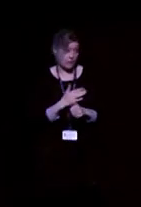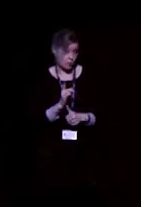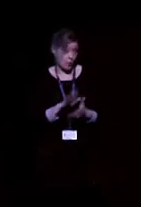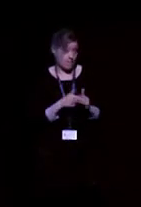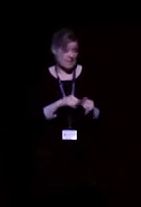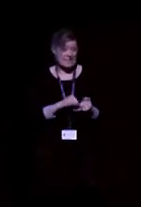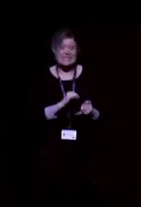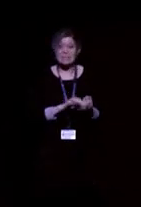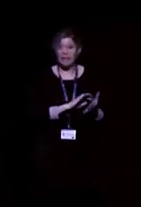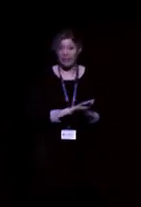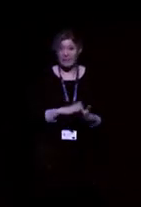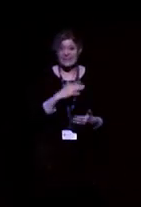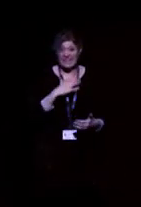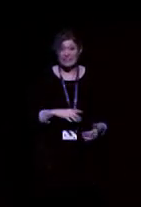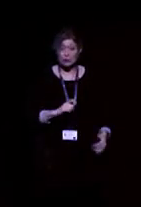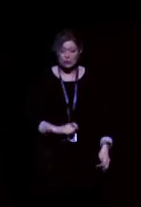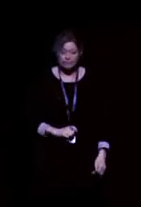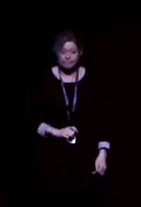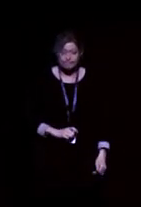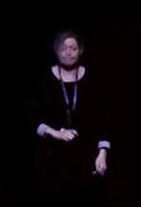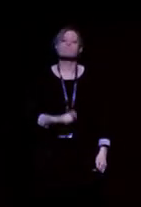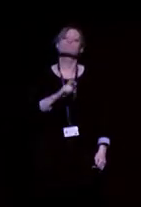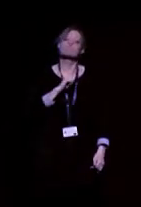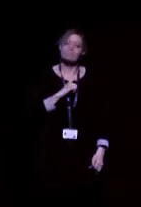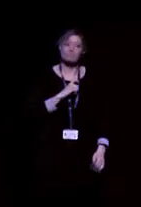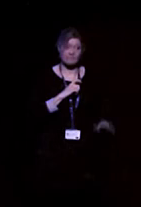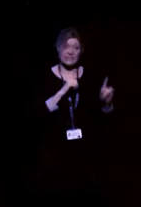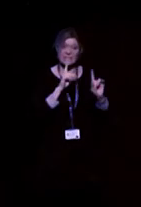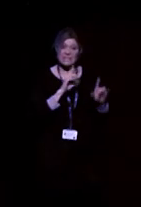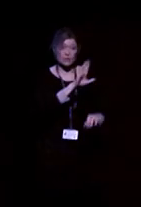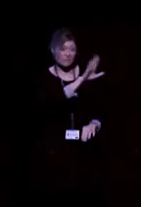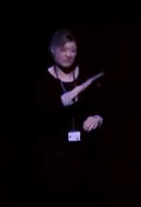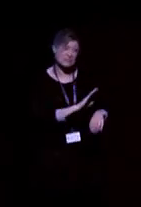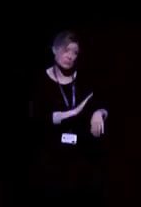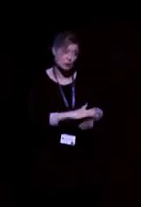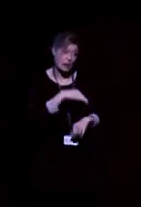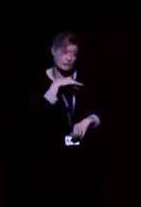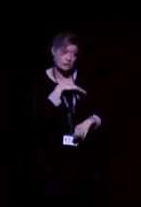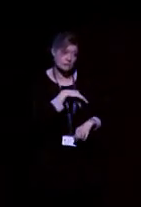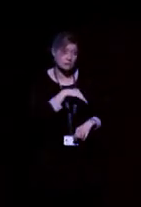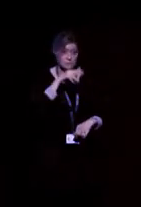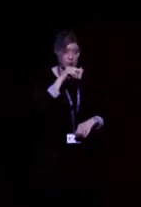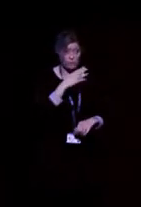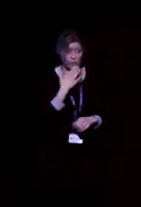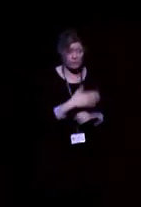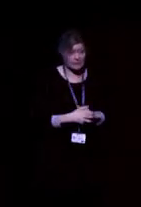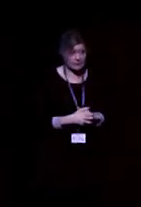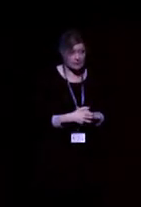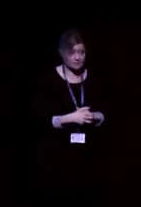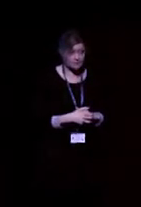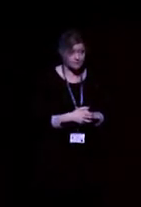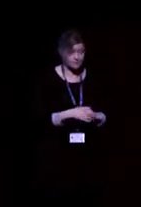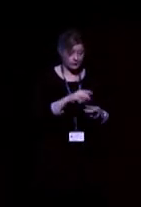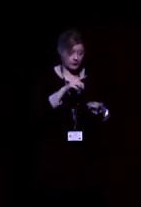needs to feel confident enough to go up to that teacher and say, would you mind wearing that microphone for me? The other